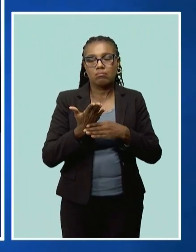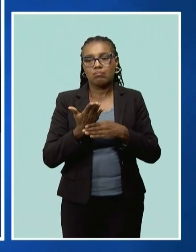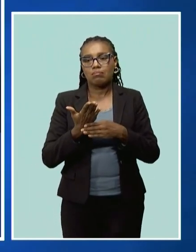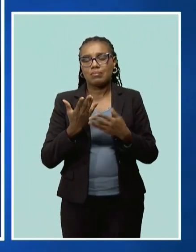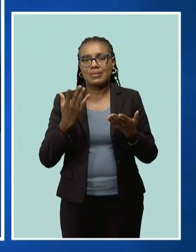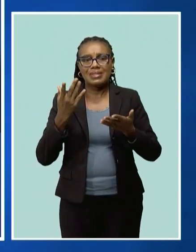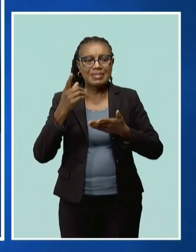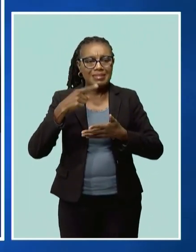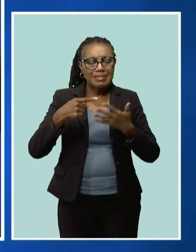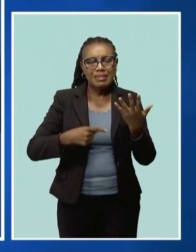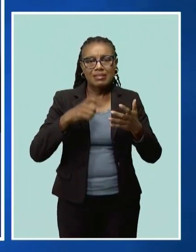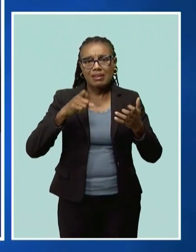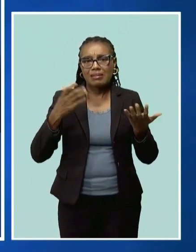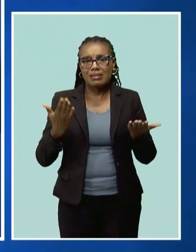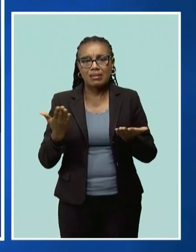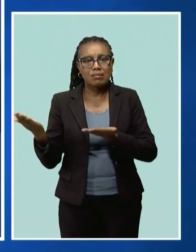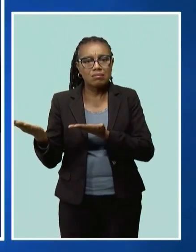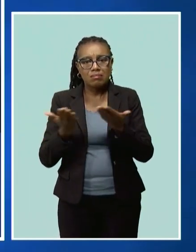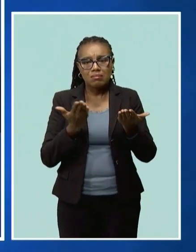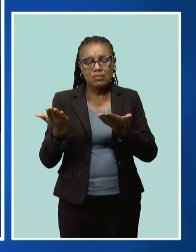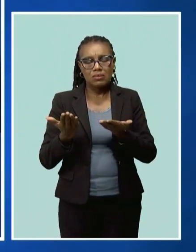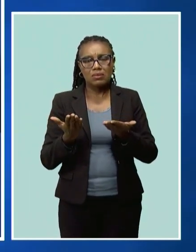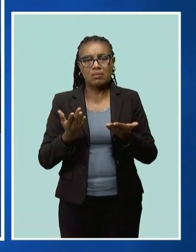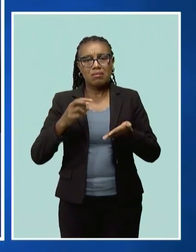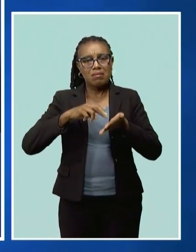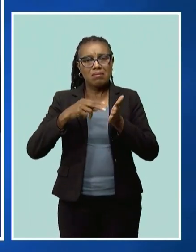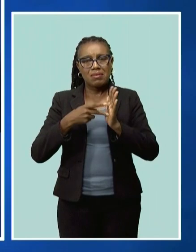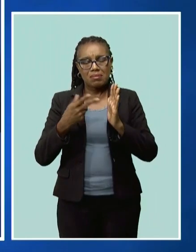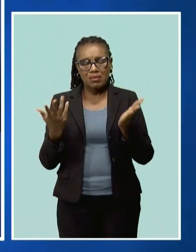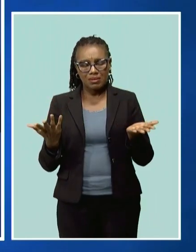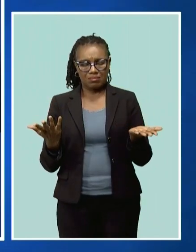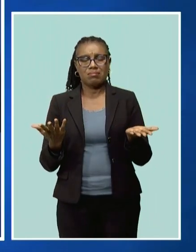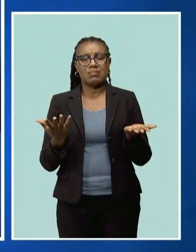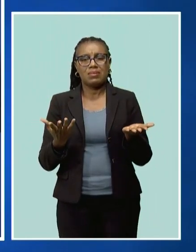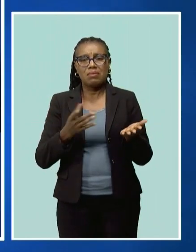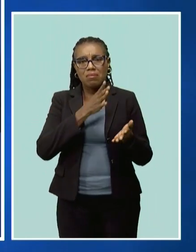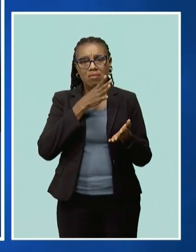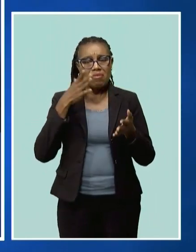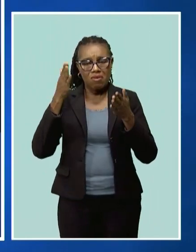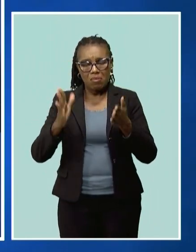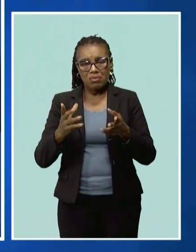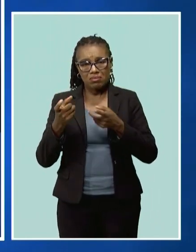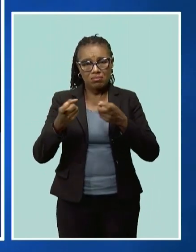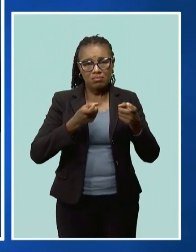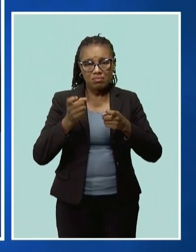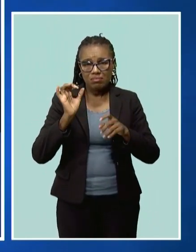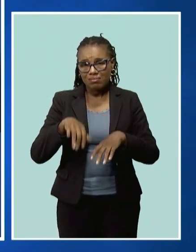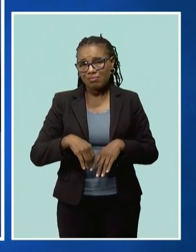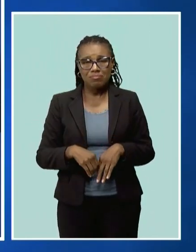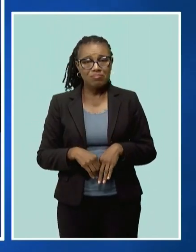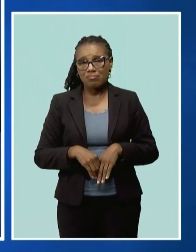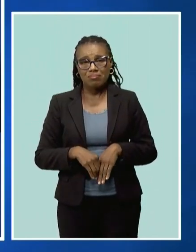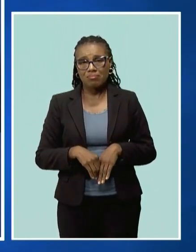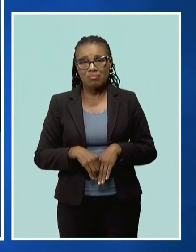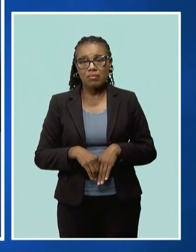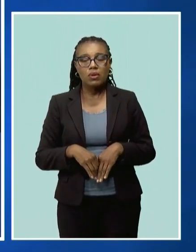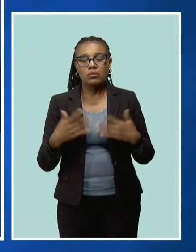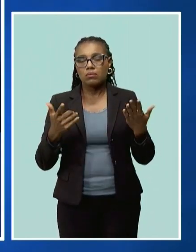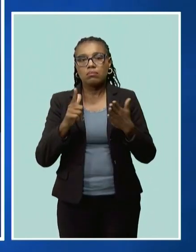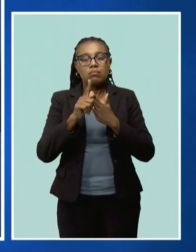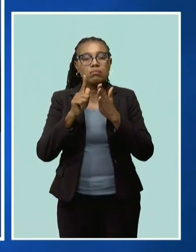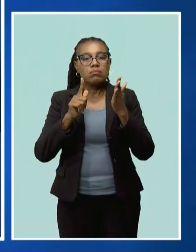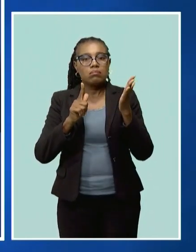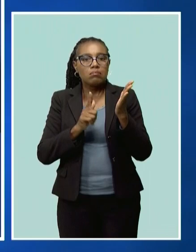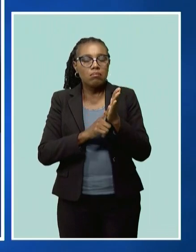there will be some impact in terms of prices, and that is not something that farmers can control. It just has to do with the laws of demand and supply.